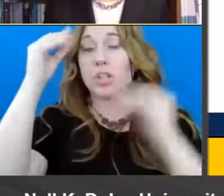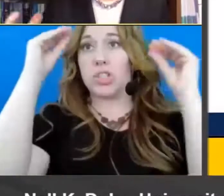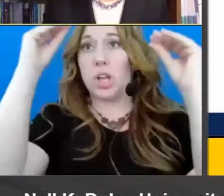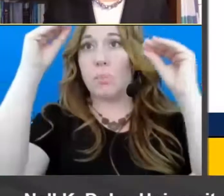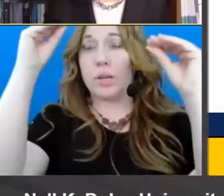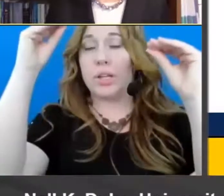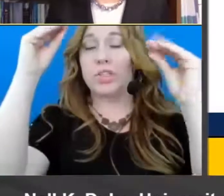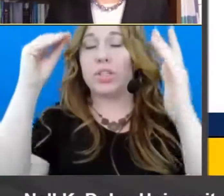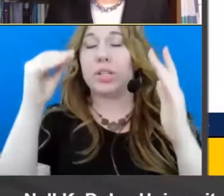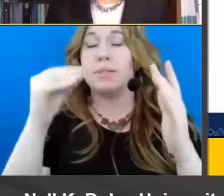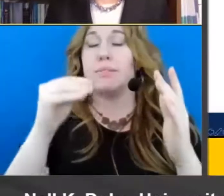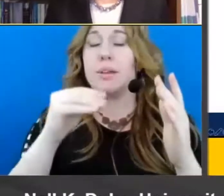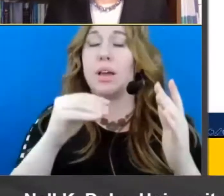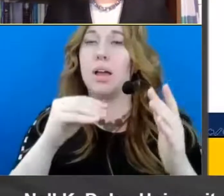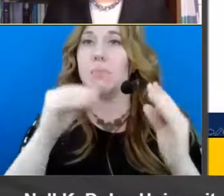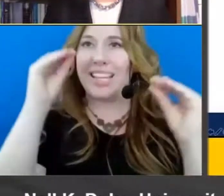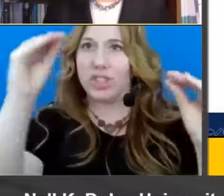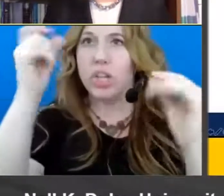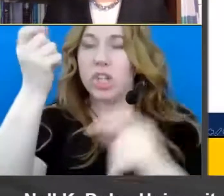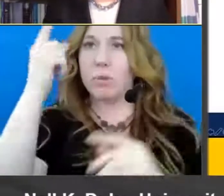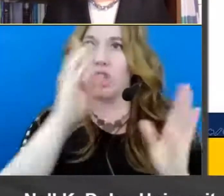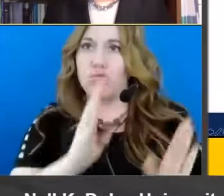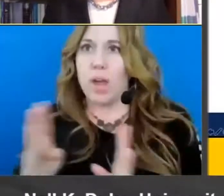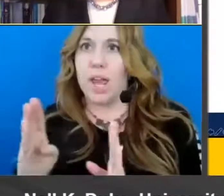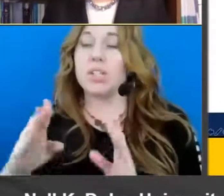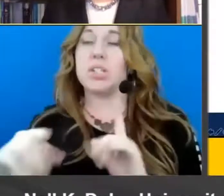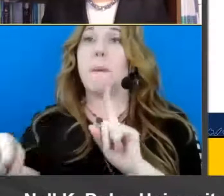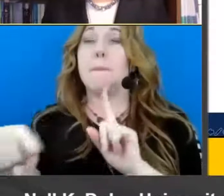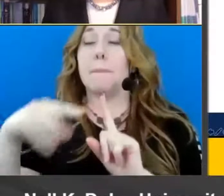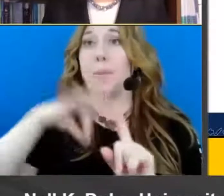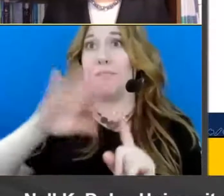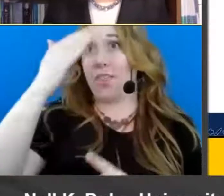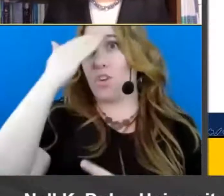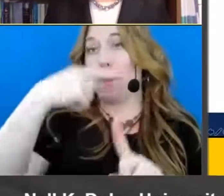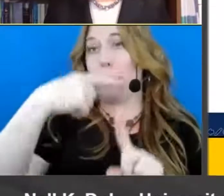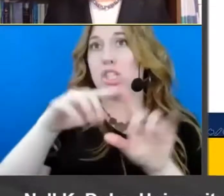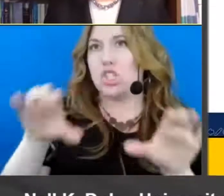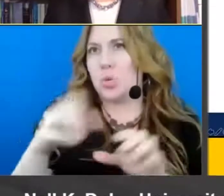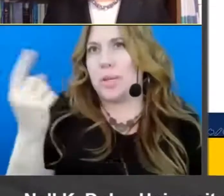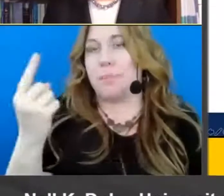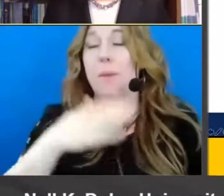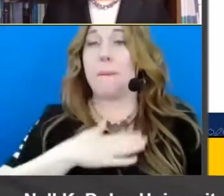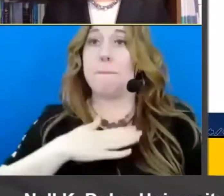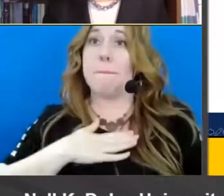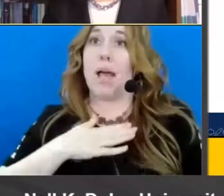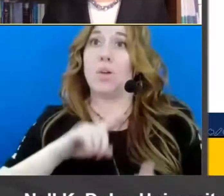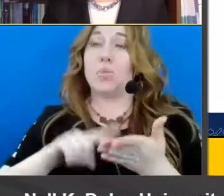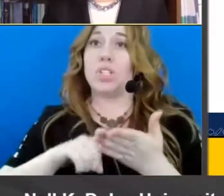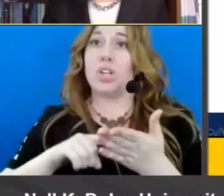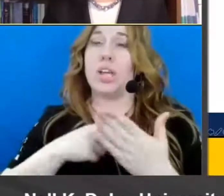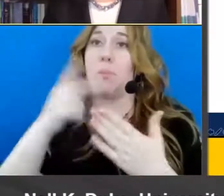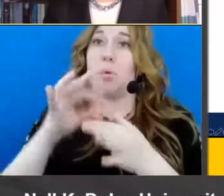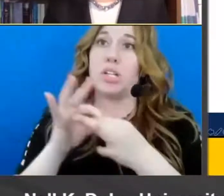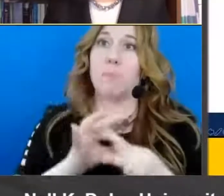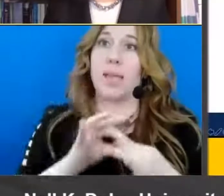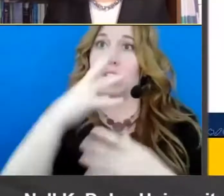doing something with that information um some of my own work has been in project-based learning and that's one arena